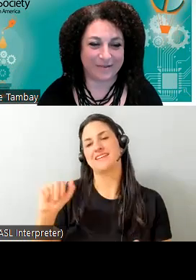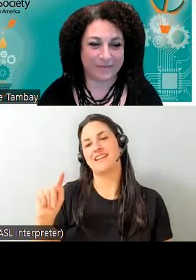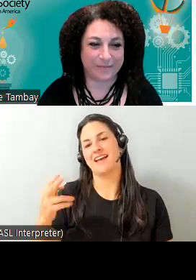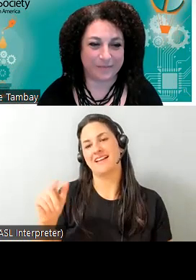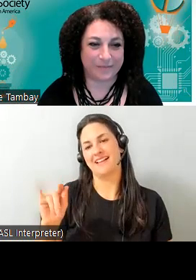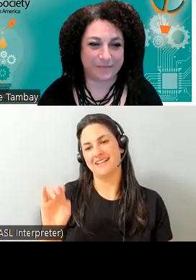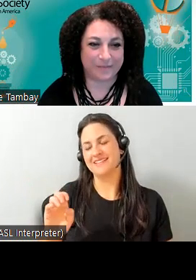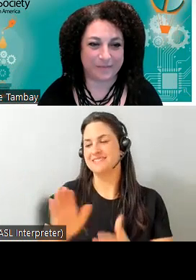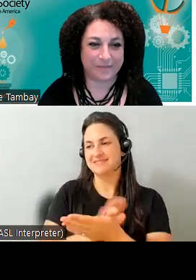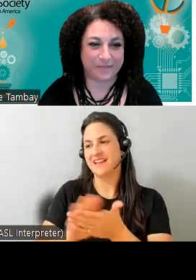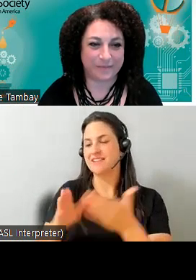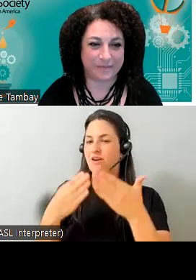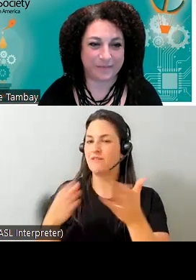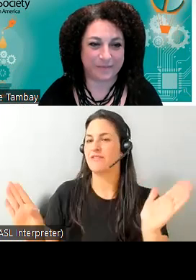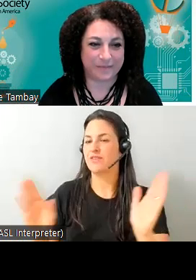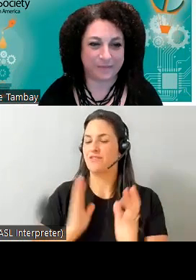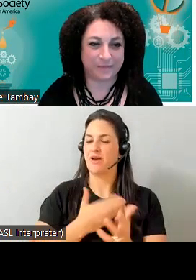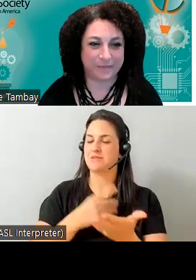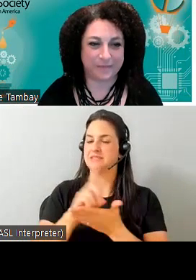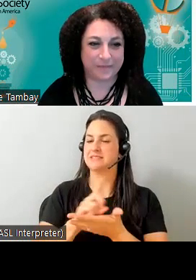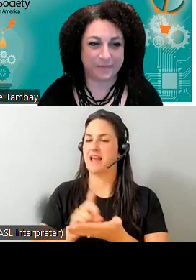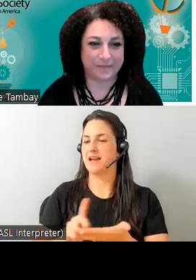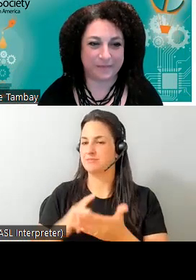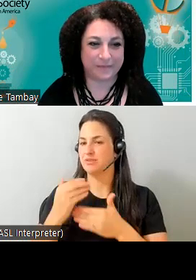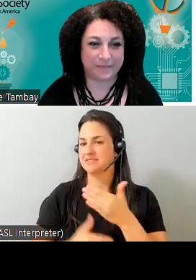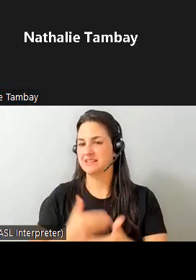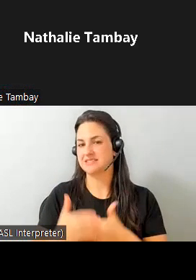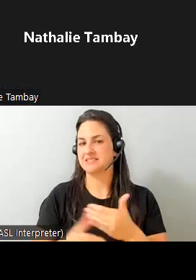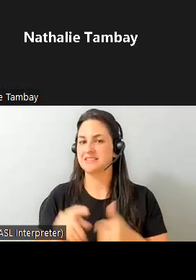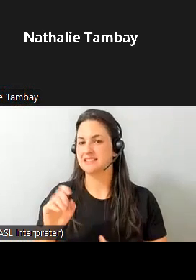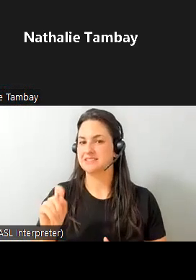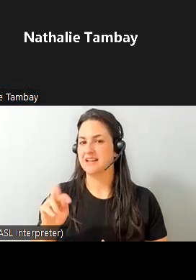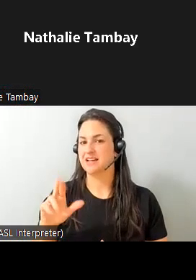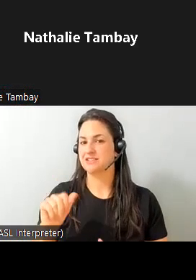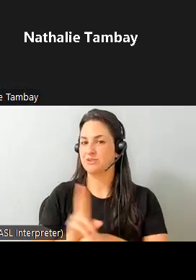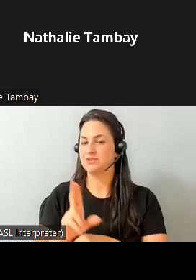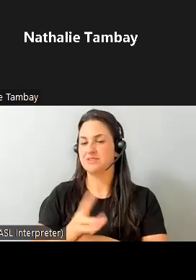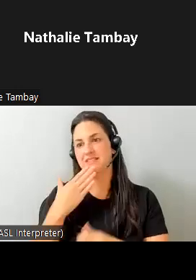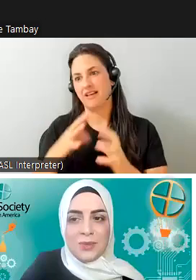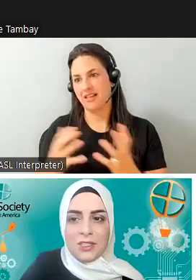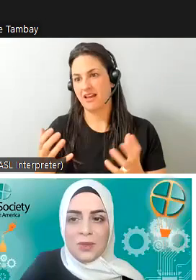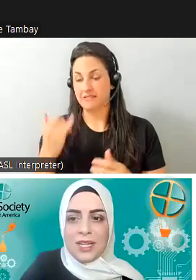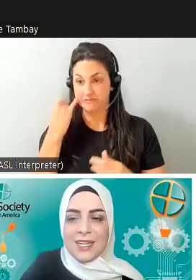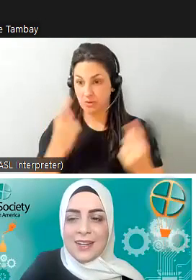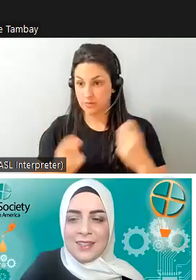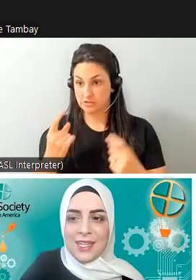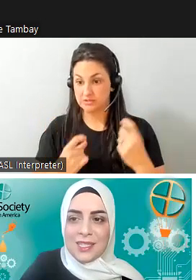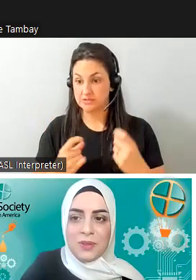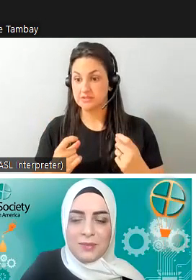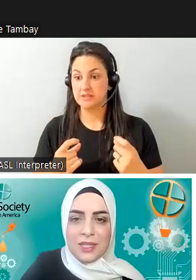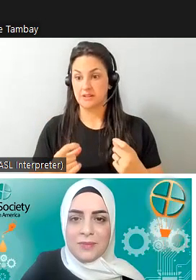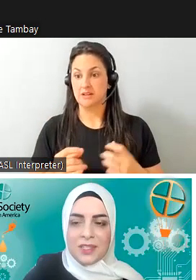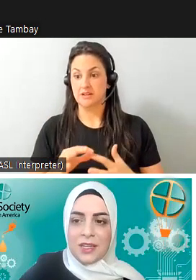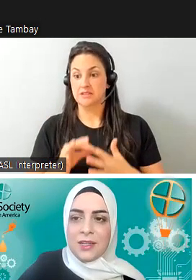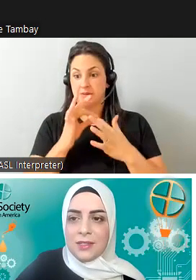of uh design process that kind of tetra incorporates so thanks a lot if you guys have any questions especially to what natalie